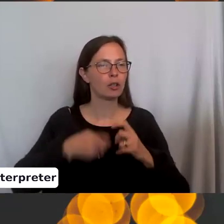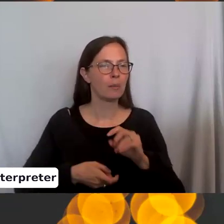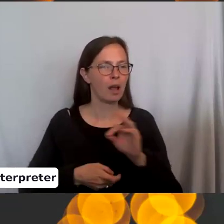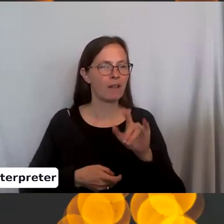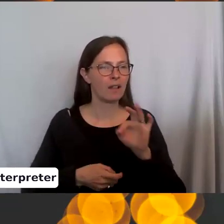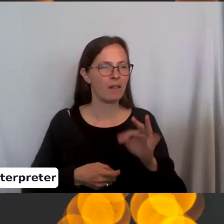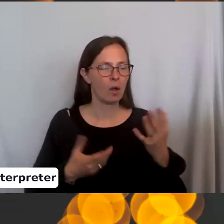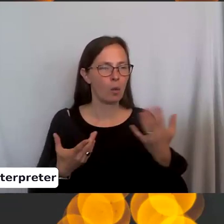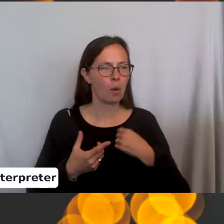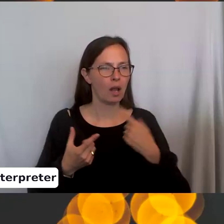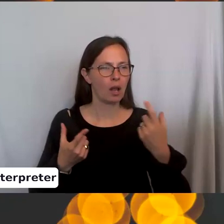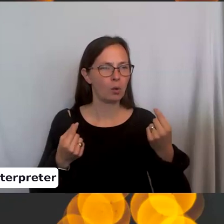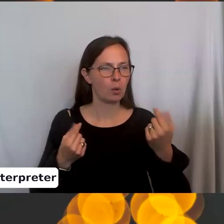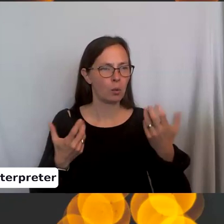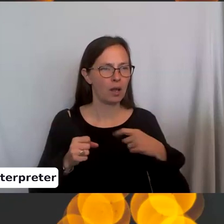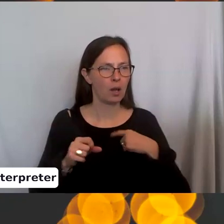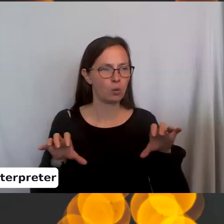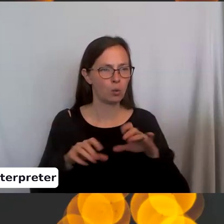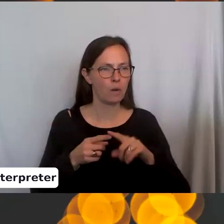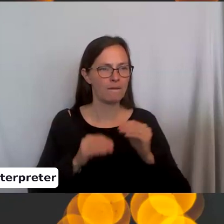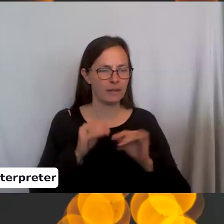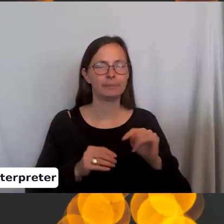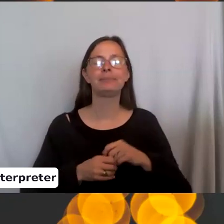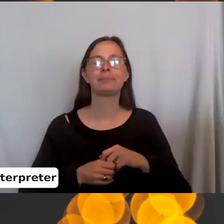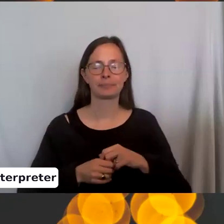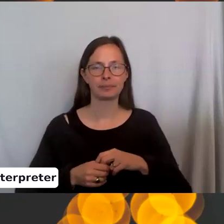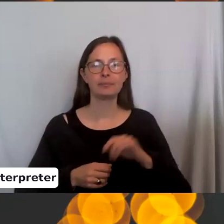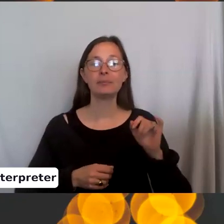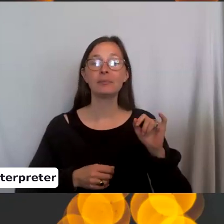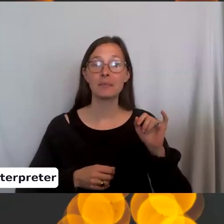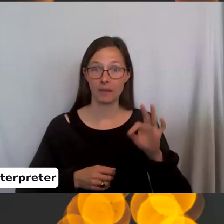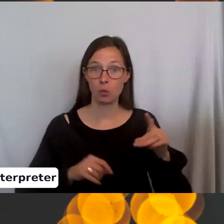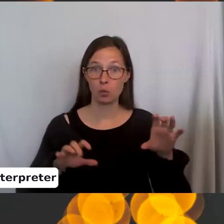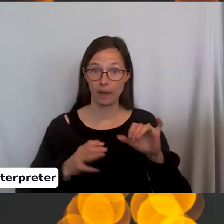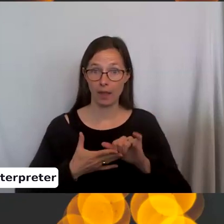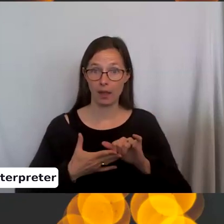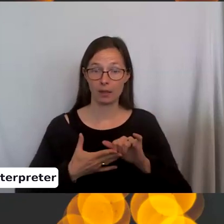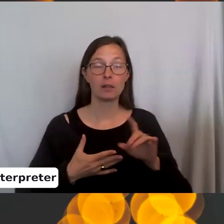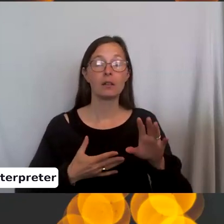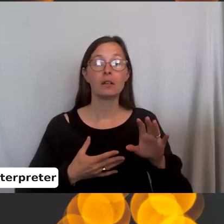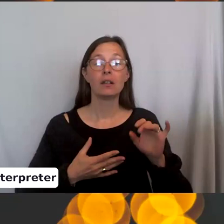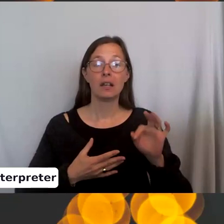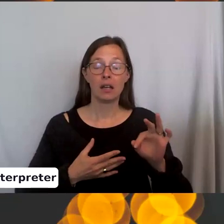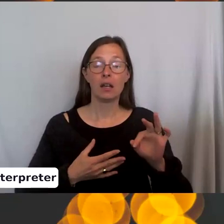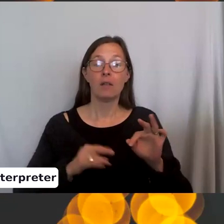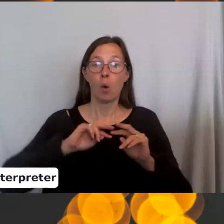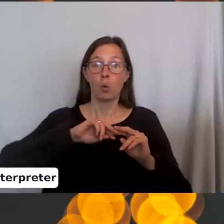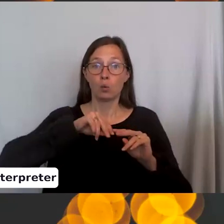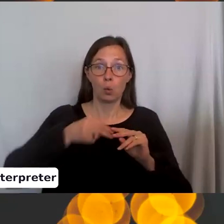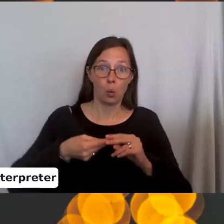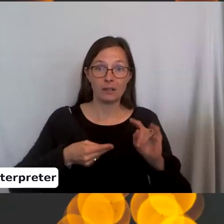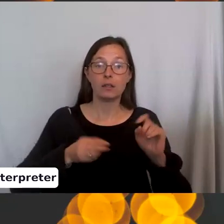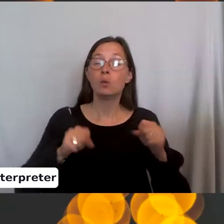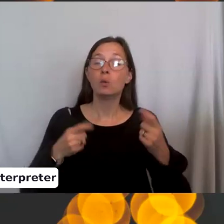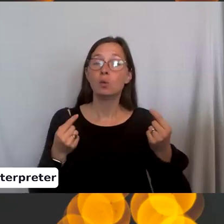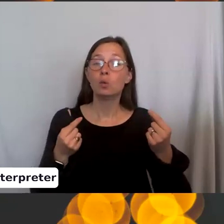what did I do? What can I do to fix it? If you did, Cheryl, if you did twist it, what you can